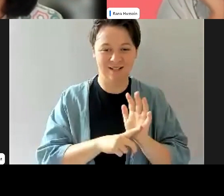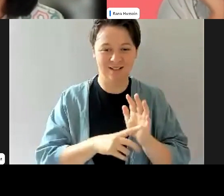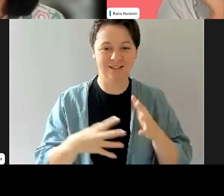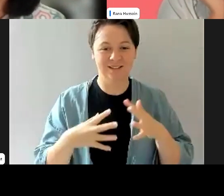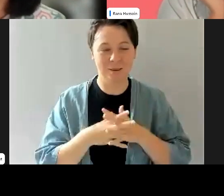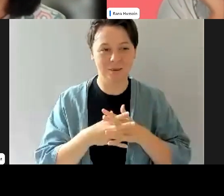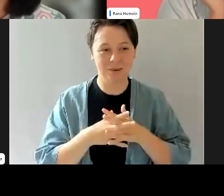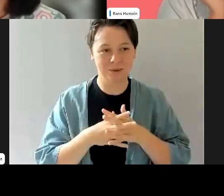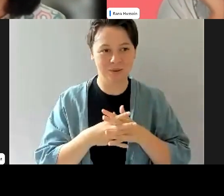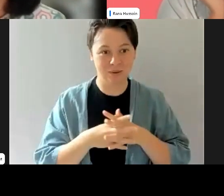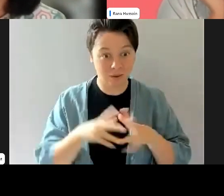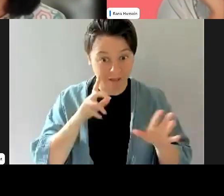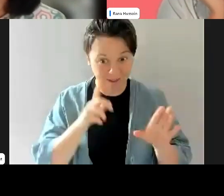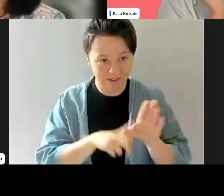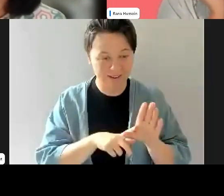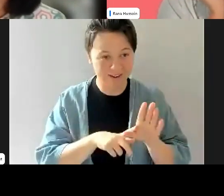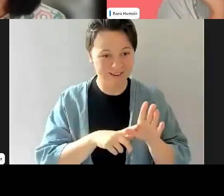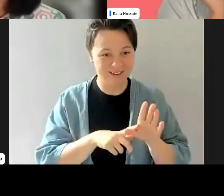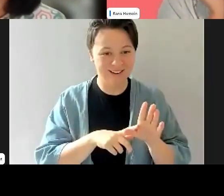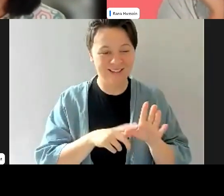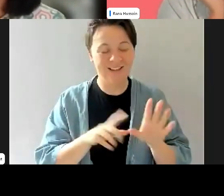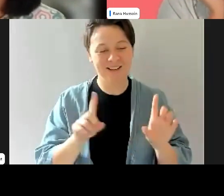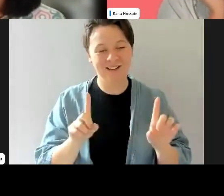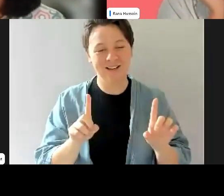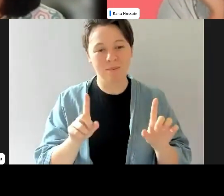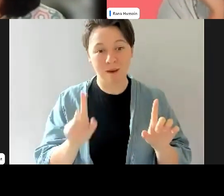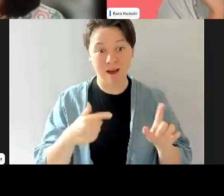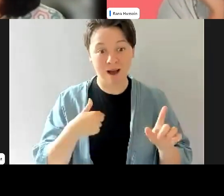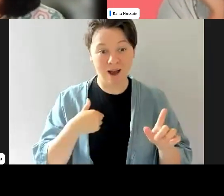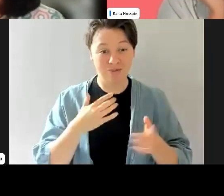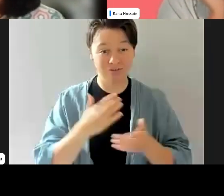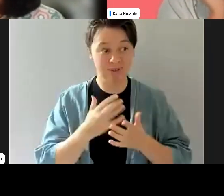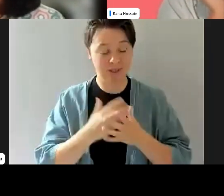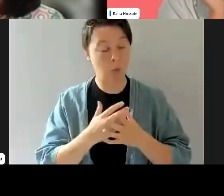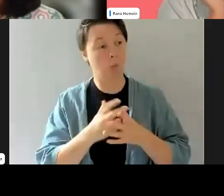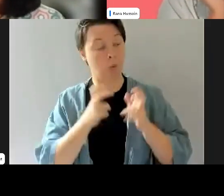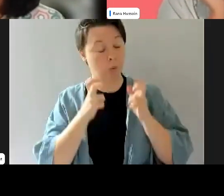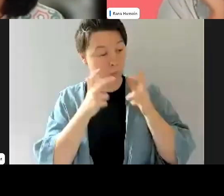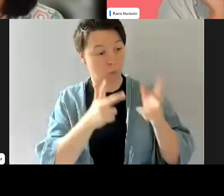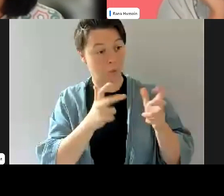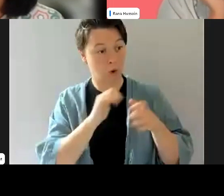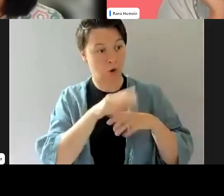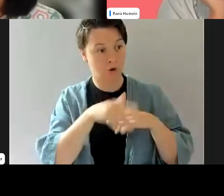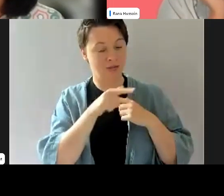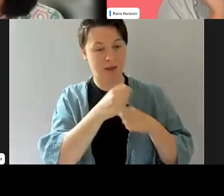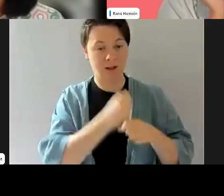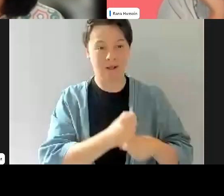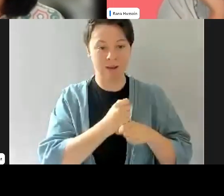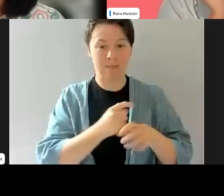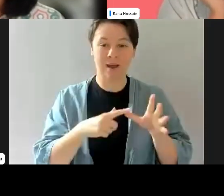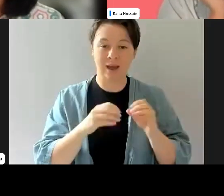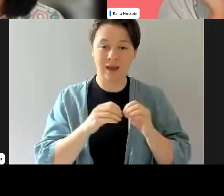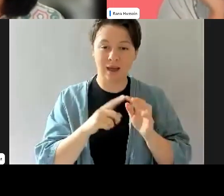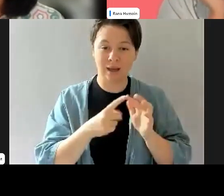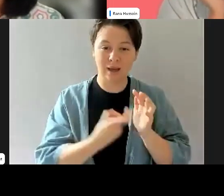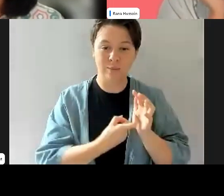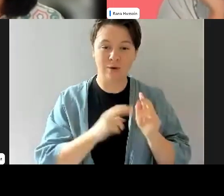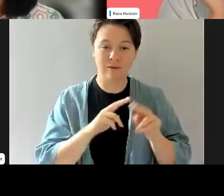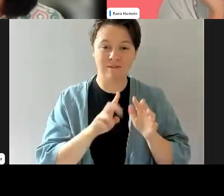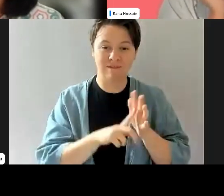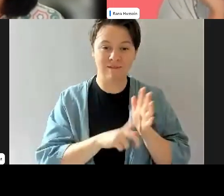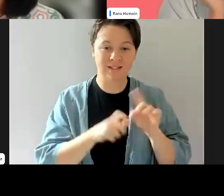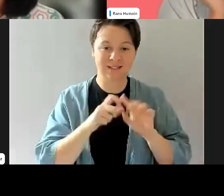for, for one last time, but I was really attracted to the club and shout out to Aberfeldy. I think they did Aberfeldy football club in the